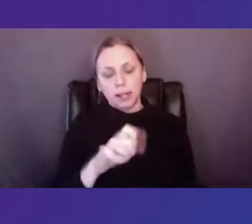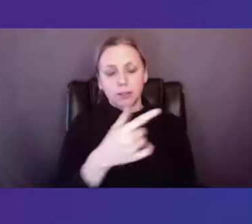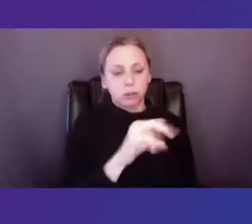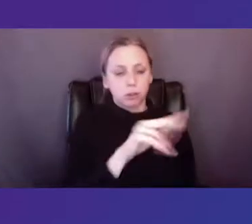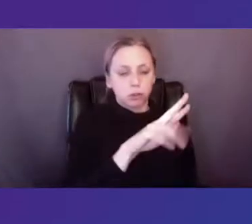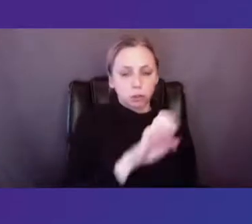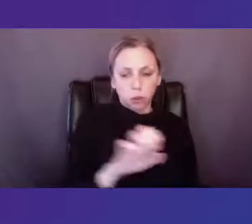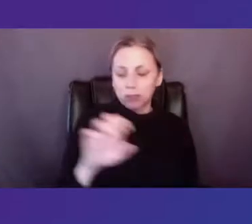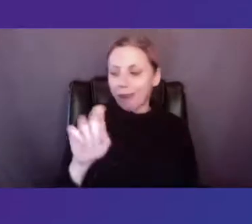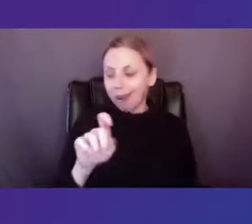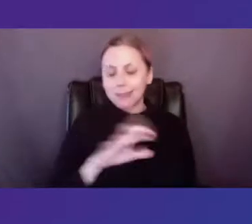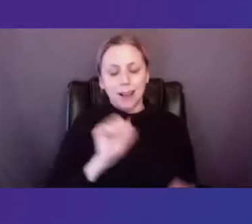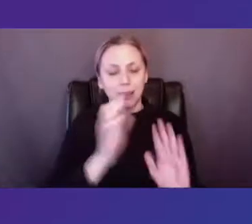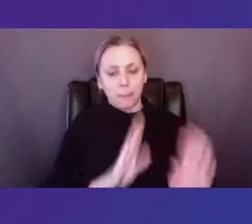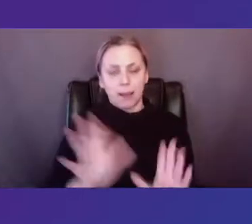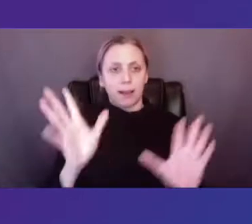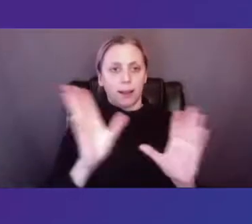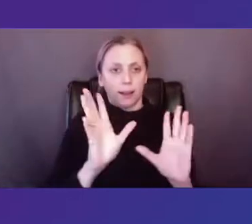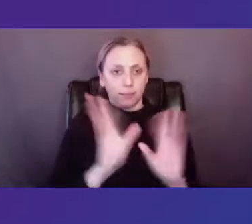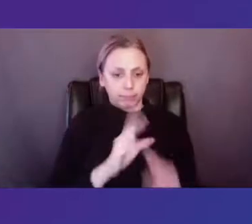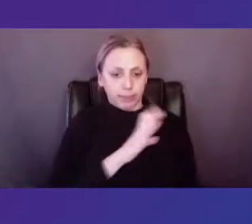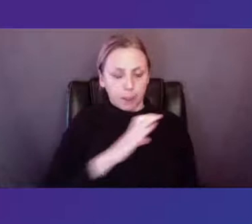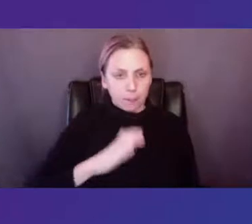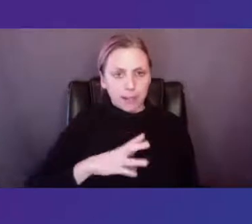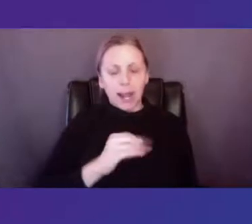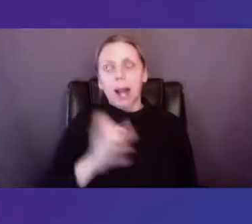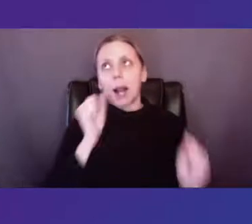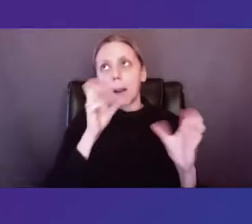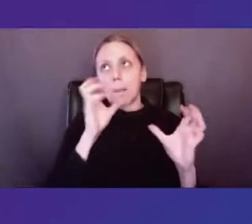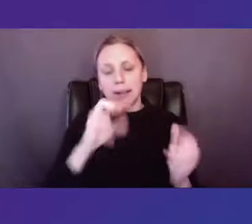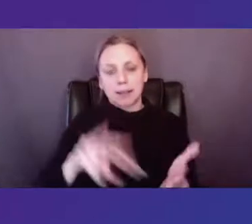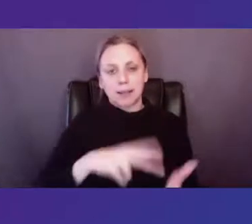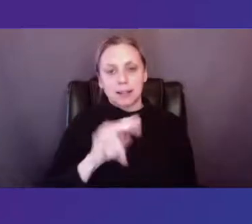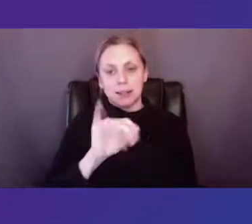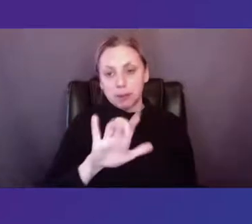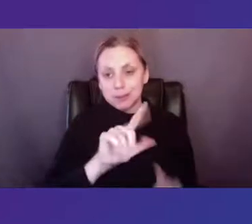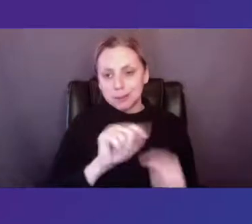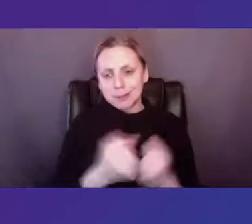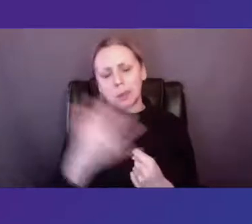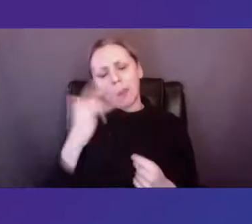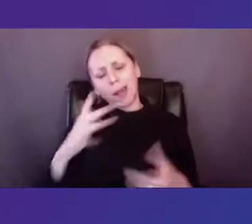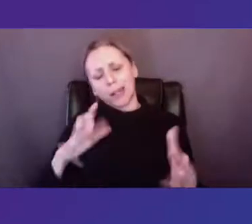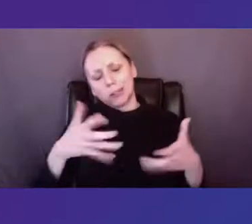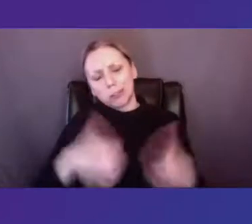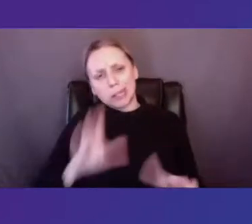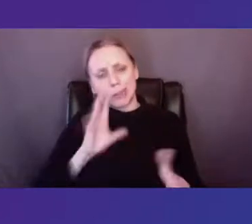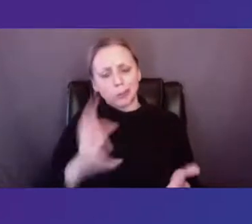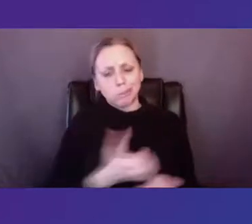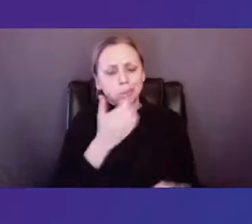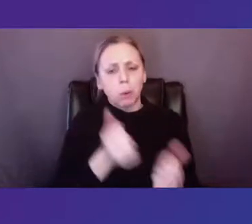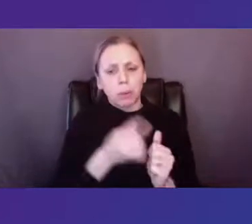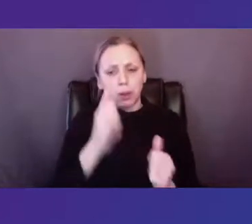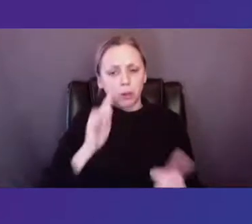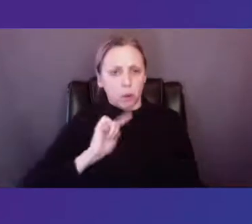and the planning committee, and the amazing Dance NYC team for this chance to be with you today for this exchange. We thank